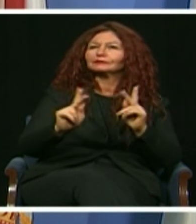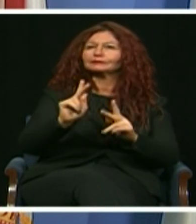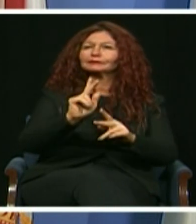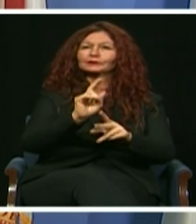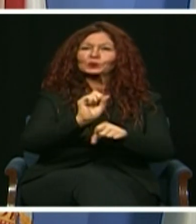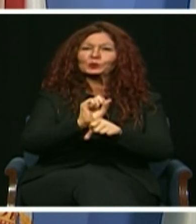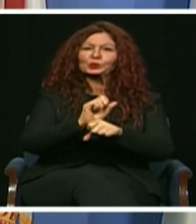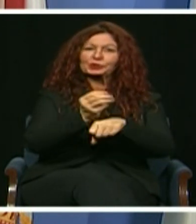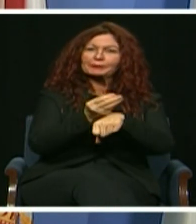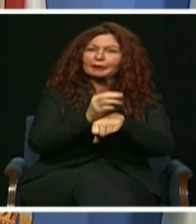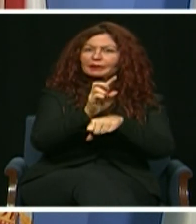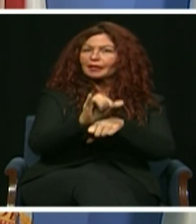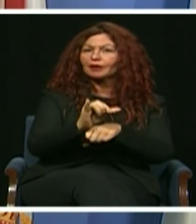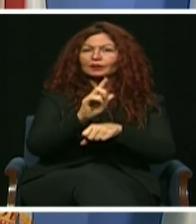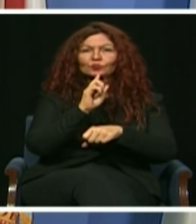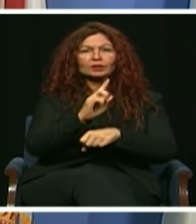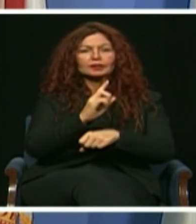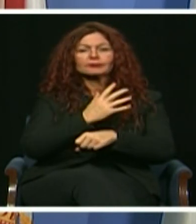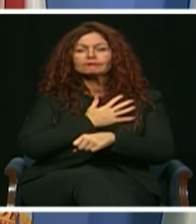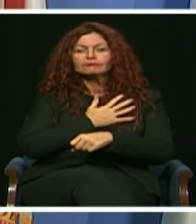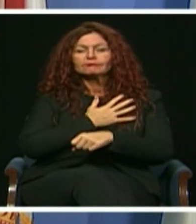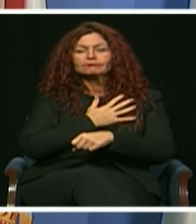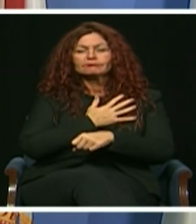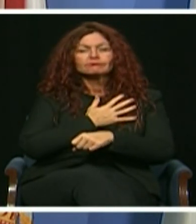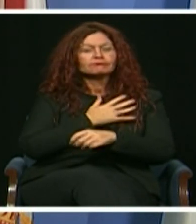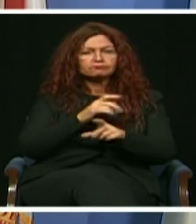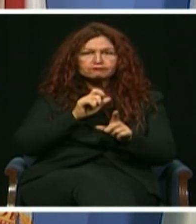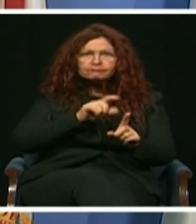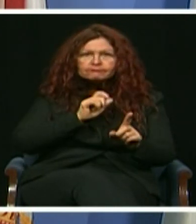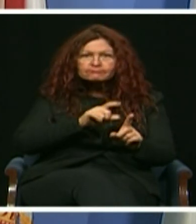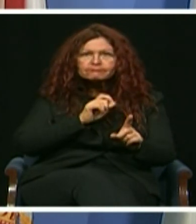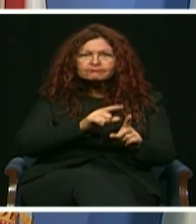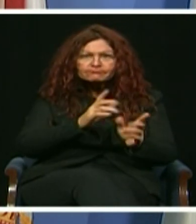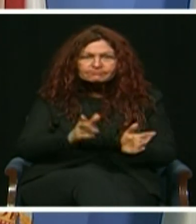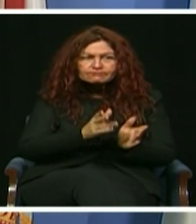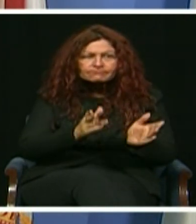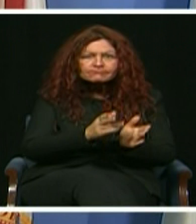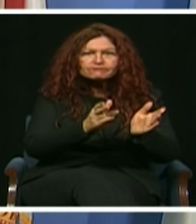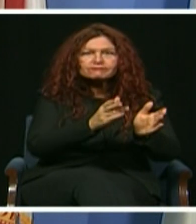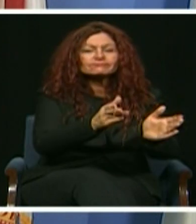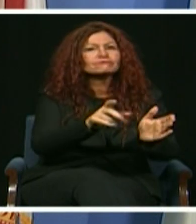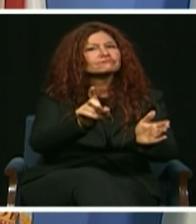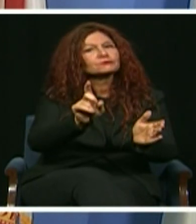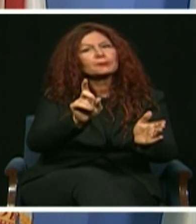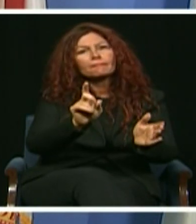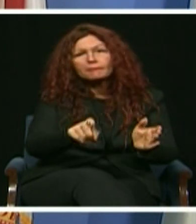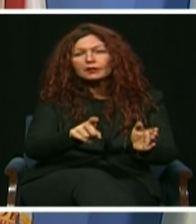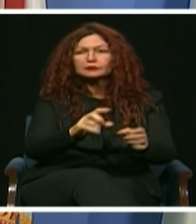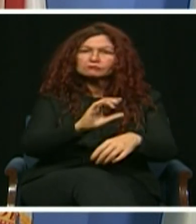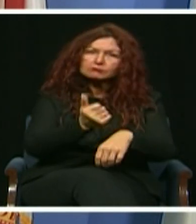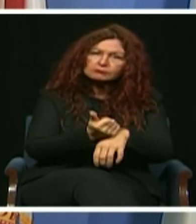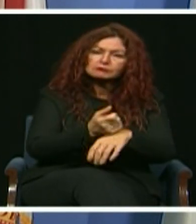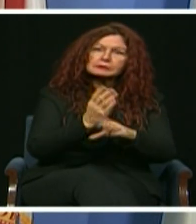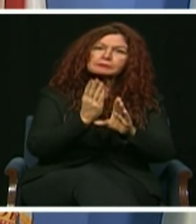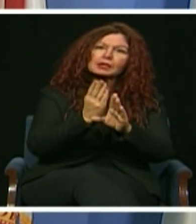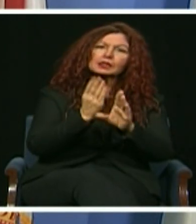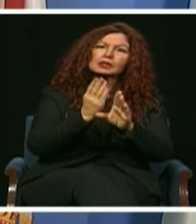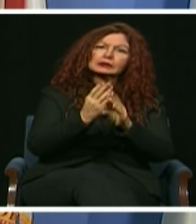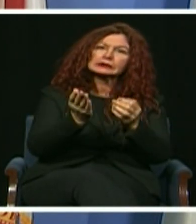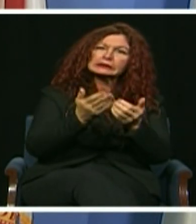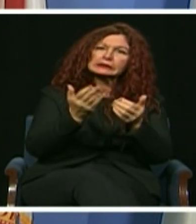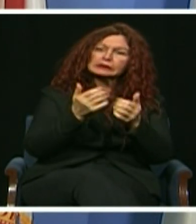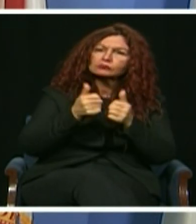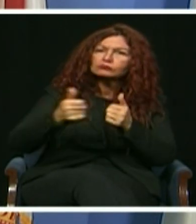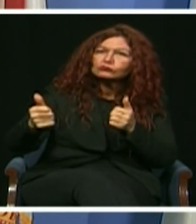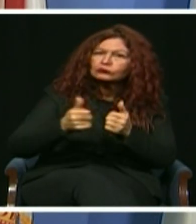why our vision for economic growth must include serious investments in transit and housing people can afford to better